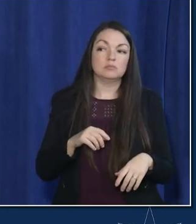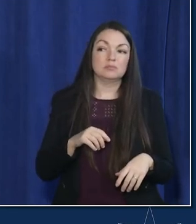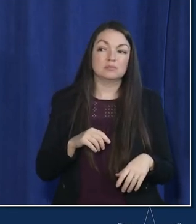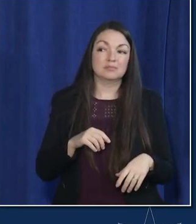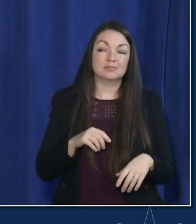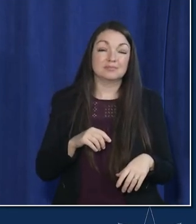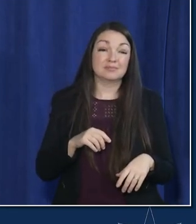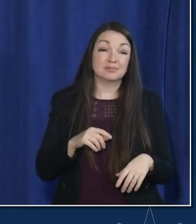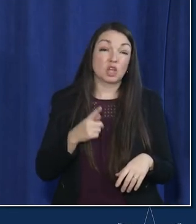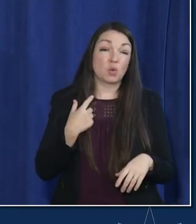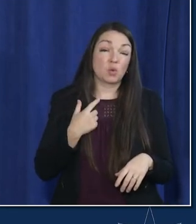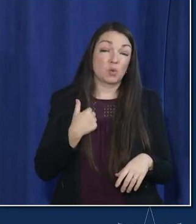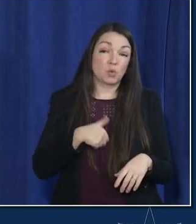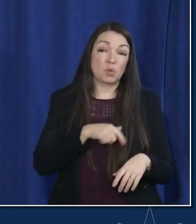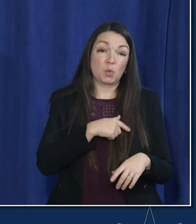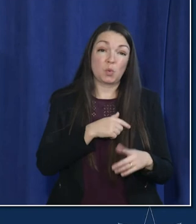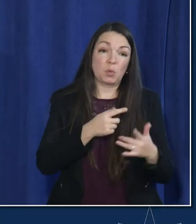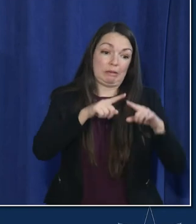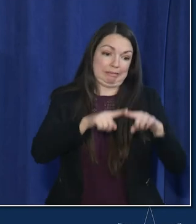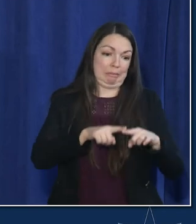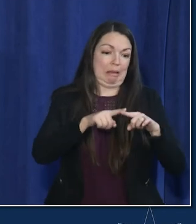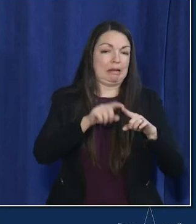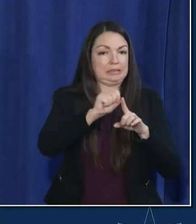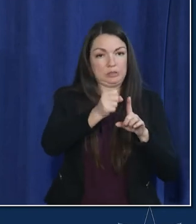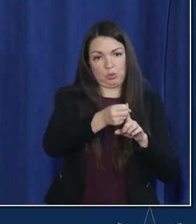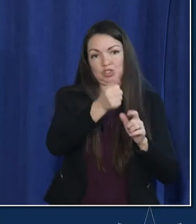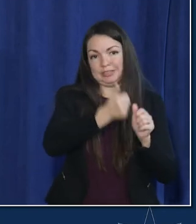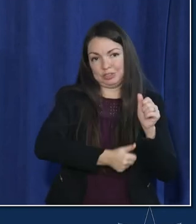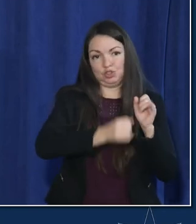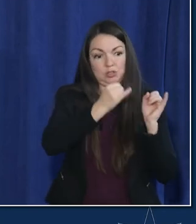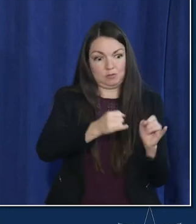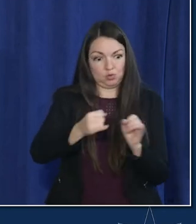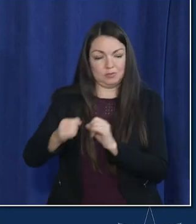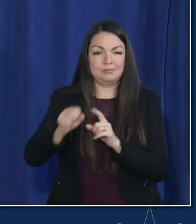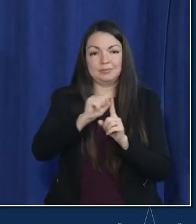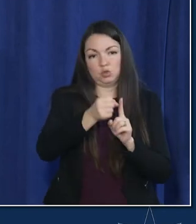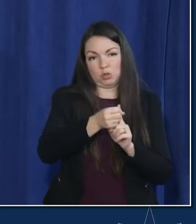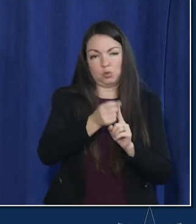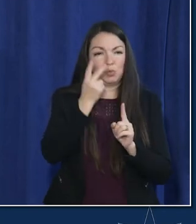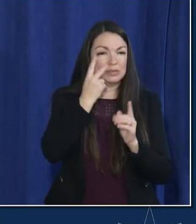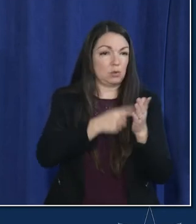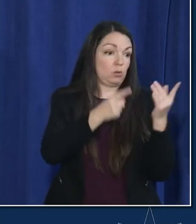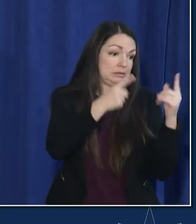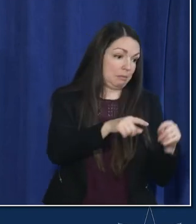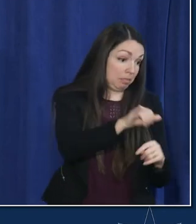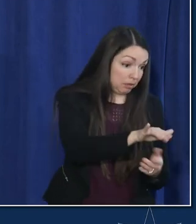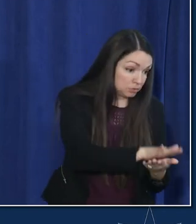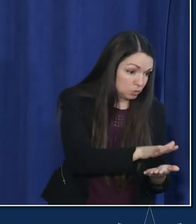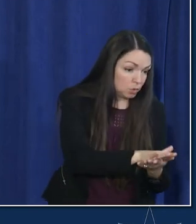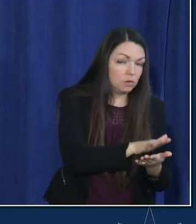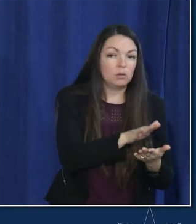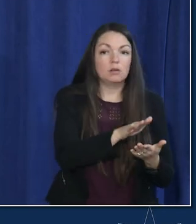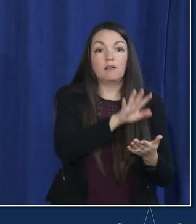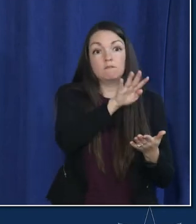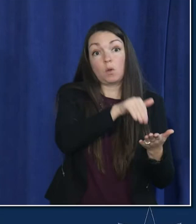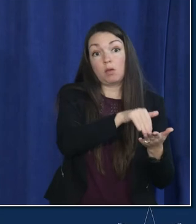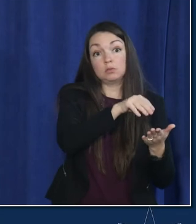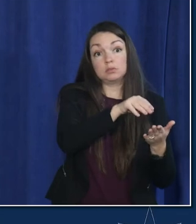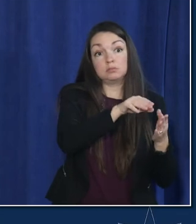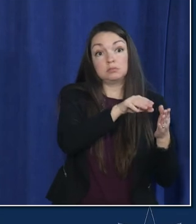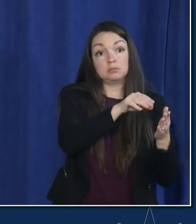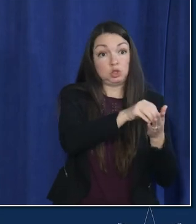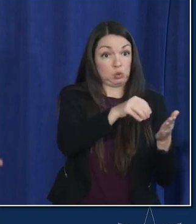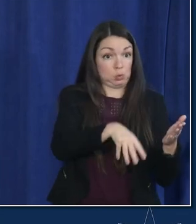do individualize this to the the situation um we're looking at what's happening in a given school if i've got a school of you know four thousand children